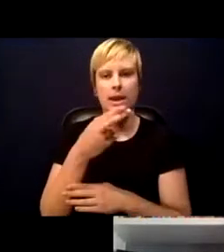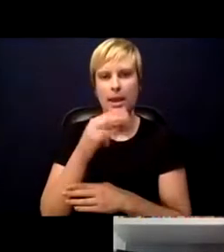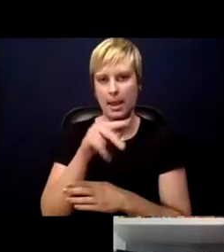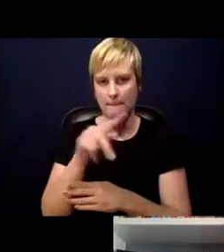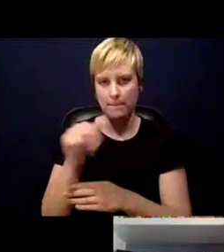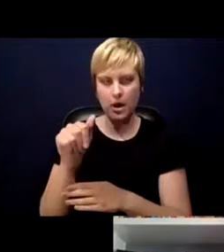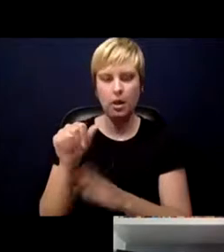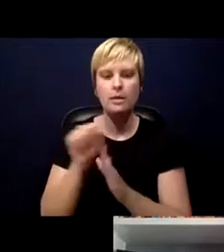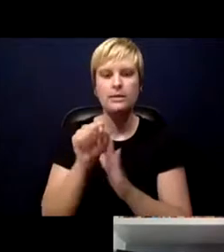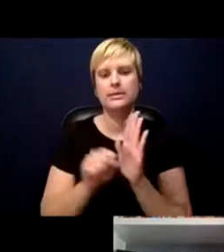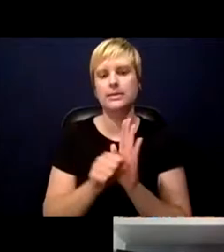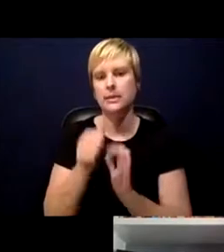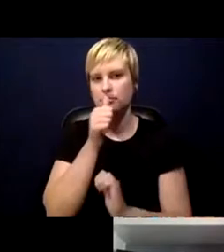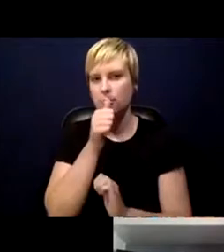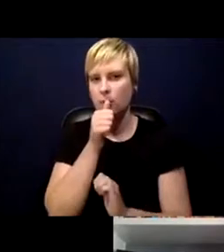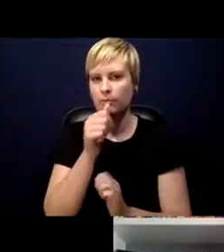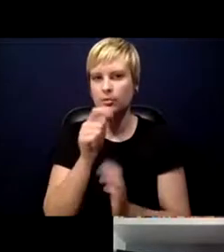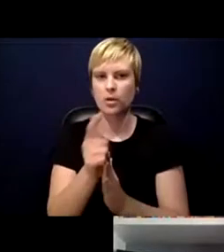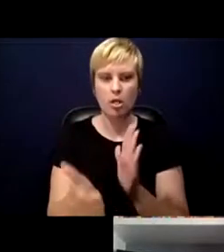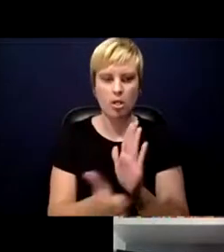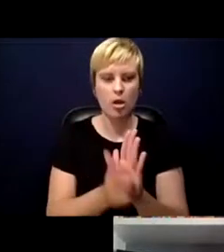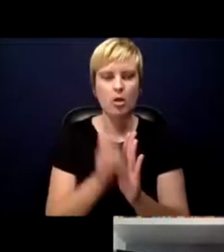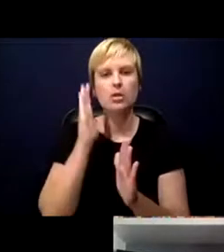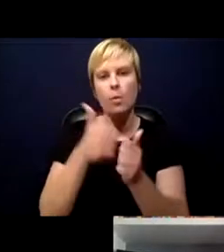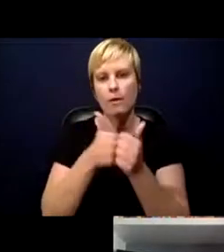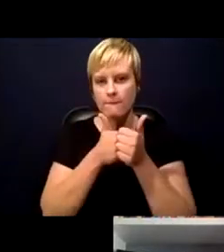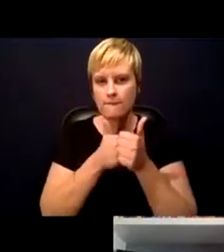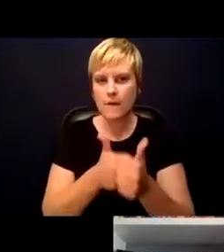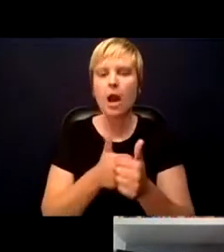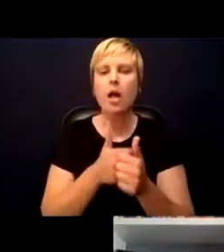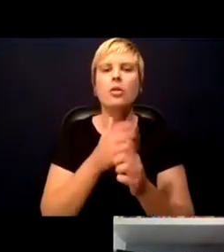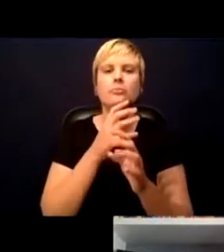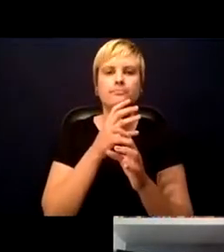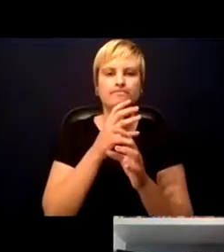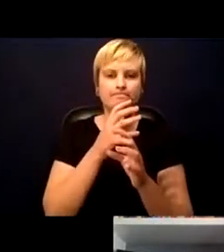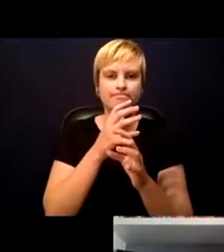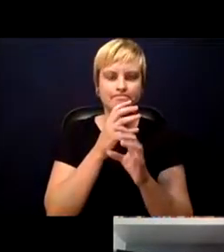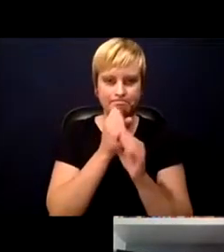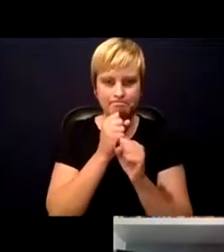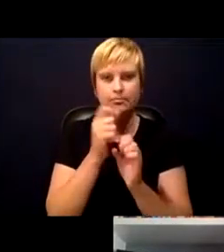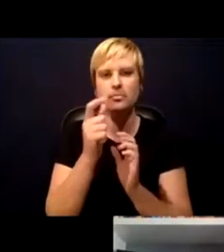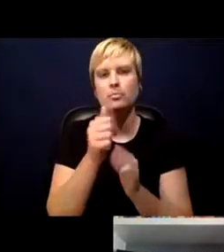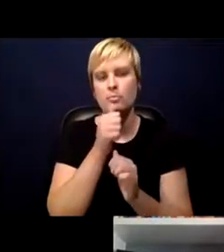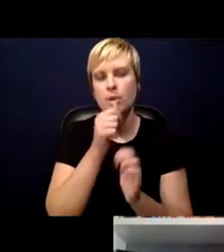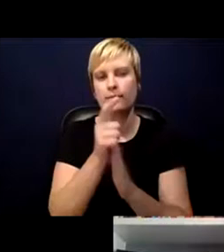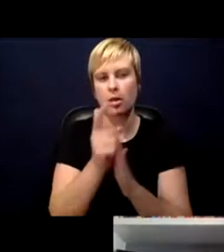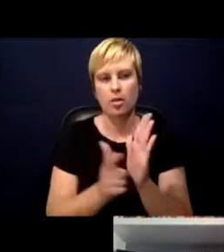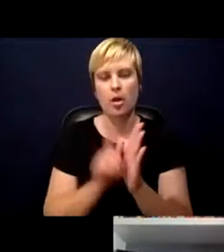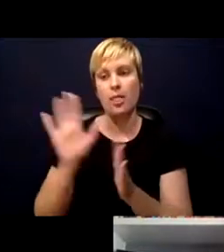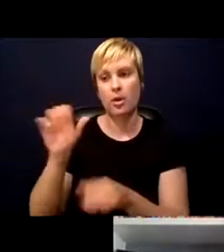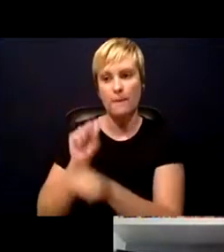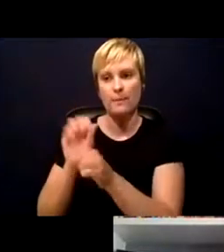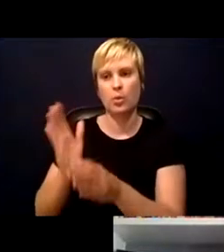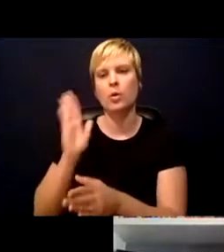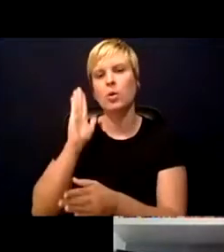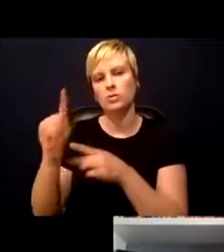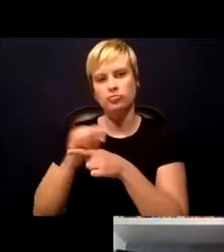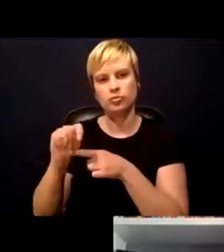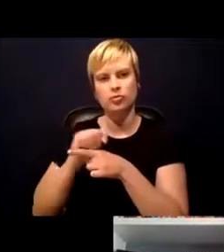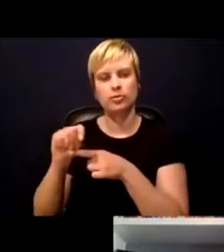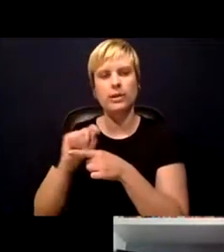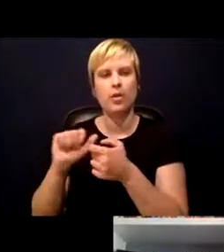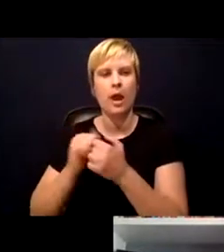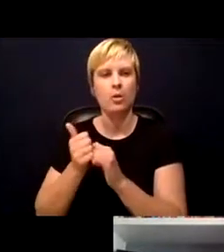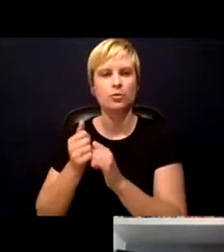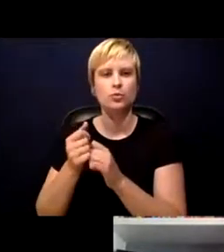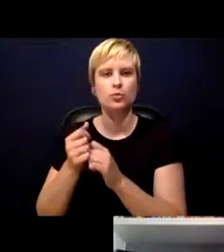signed agreements that they will comply with these privacy laws and their employees will be trained on how to maintain confidentiality. So